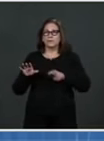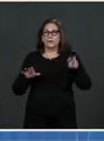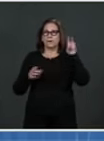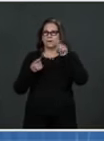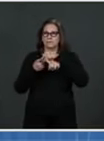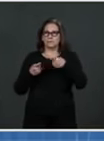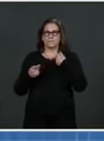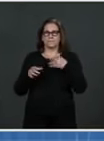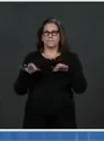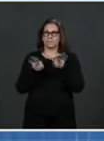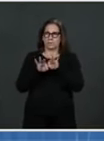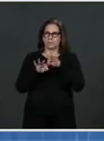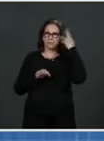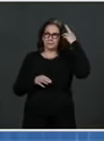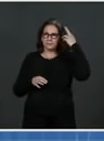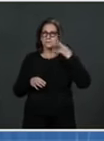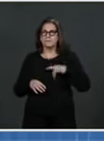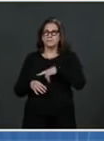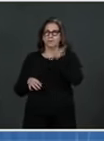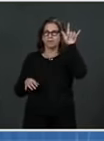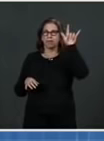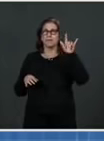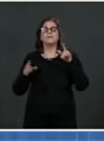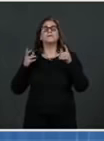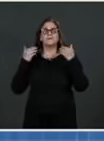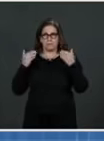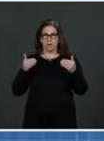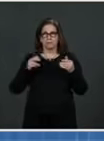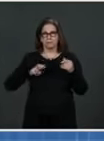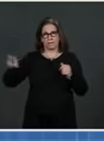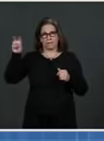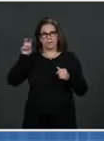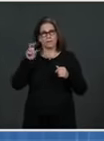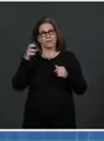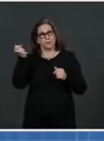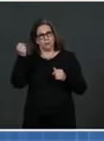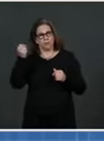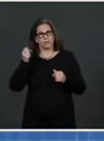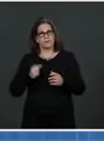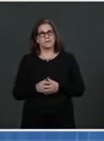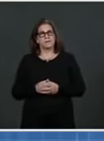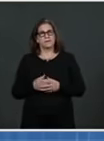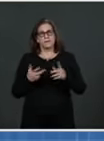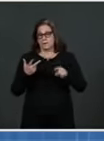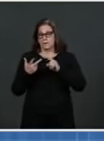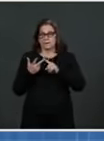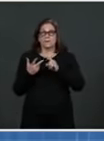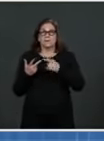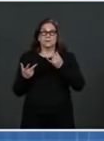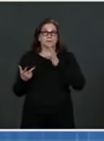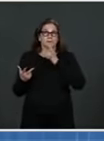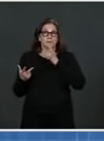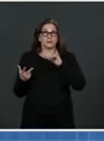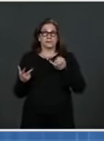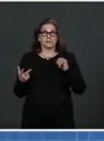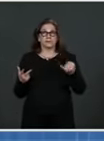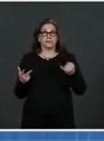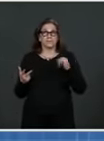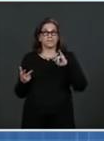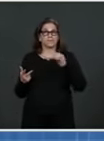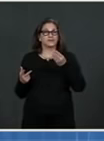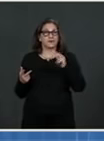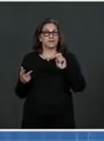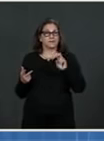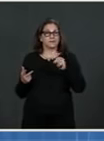doses. And indeed, let me, to the premise of your question, Johnson & Johnson is due to deliver 11 million doses.